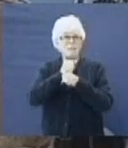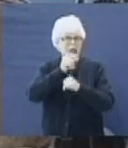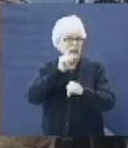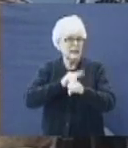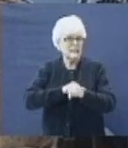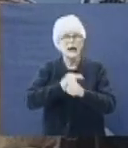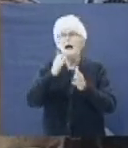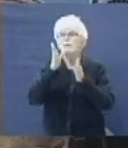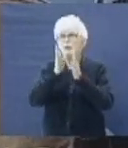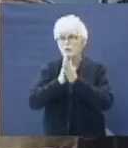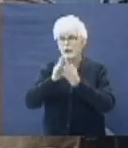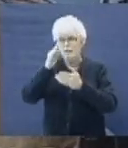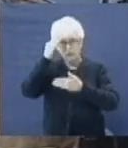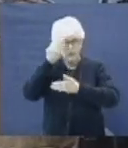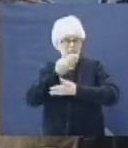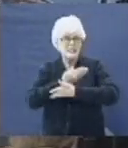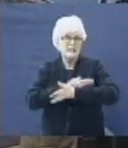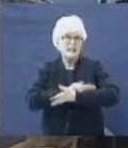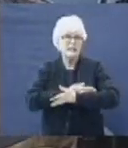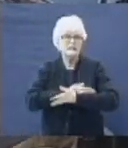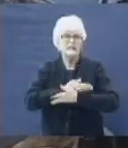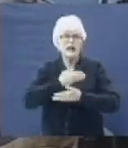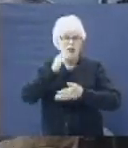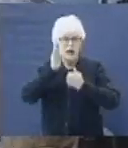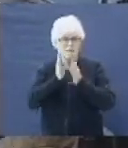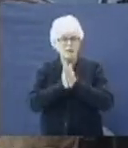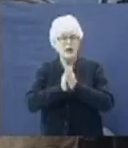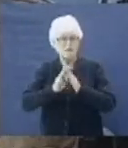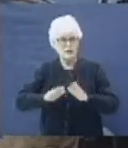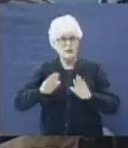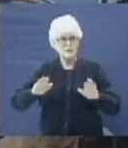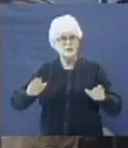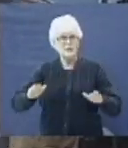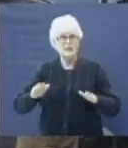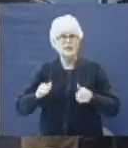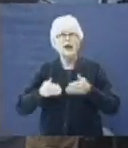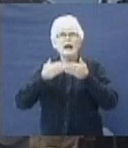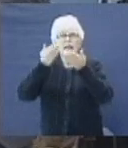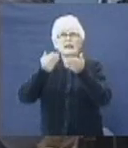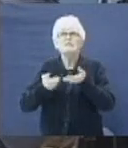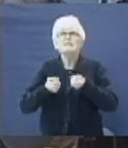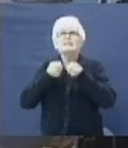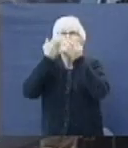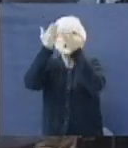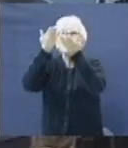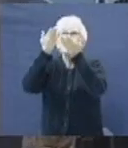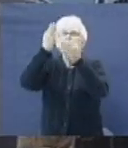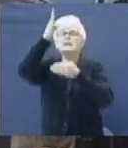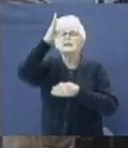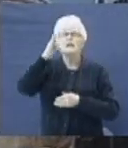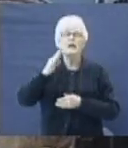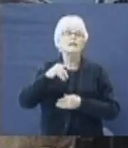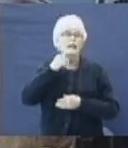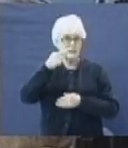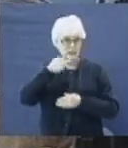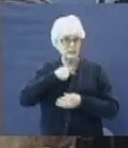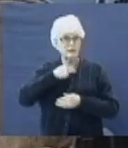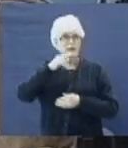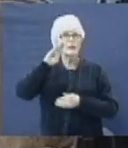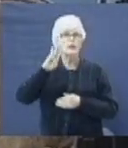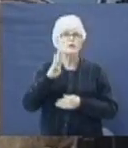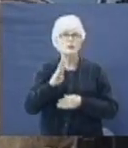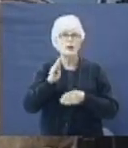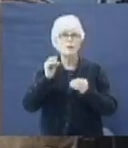for his sons and to pray for his children and send up sacrifices to God. That tells me that Job